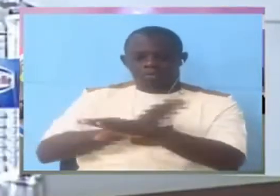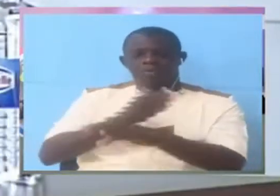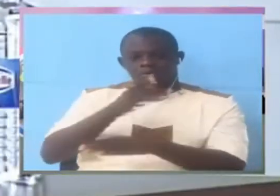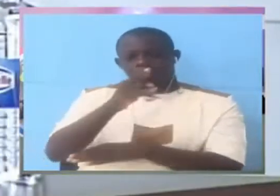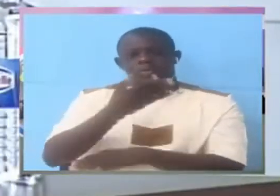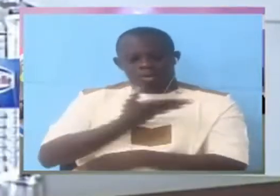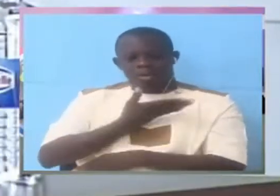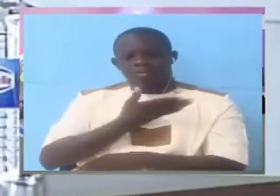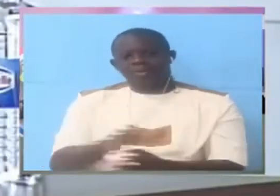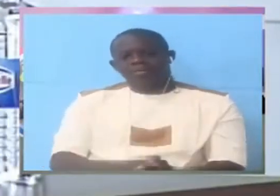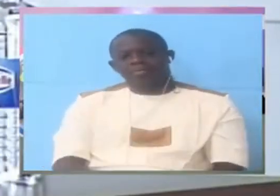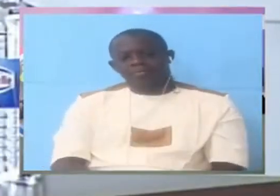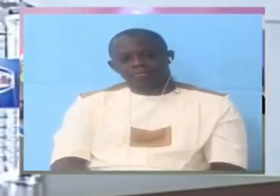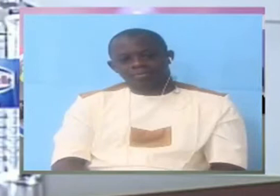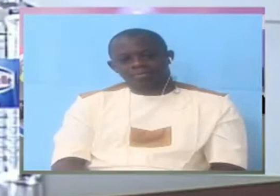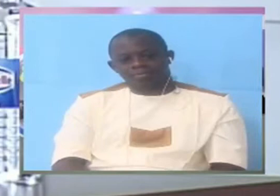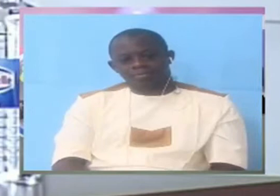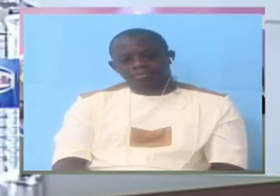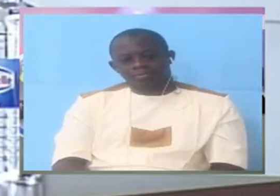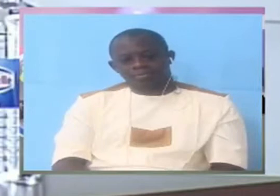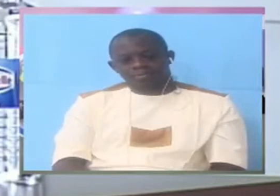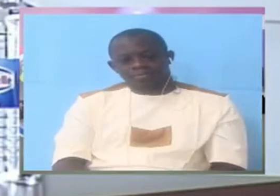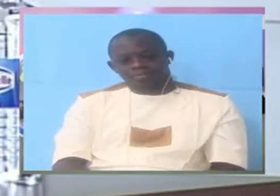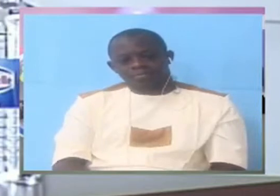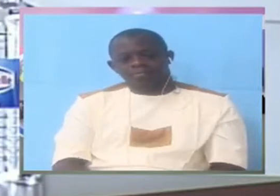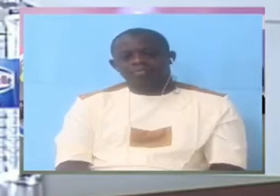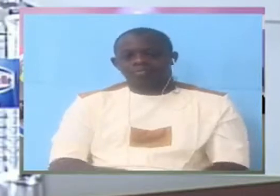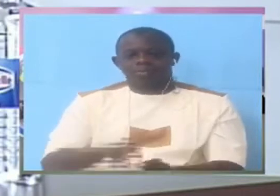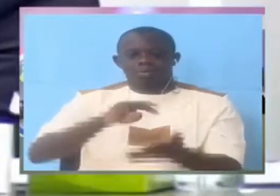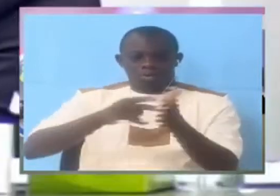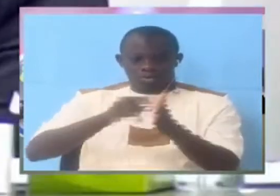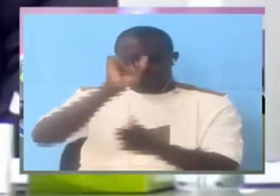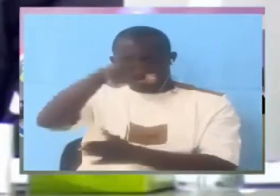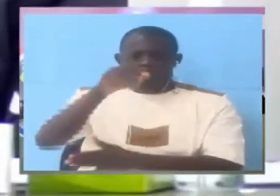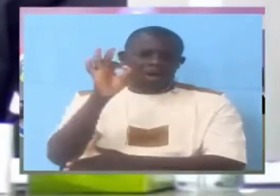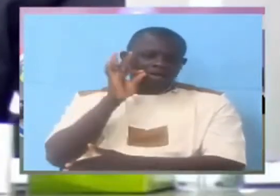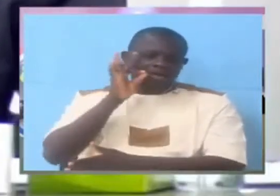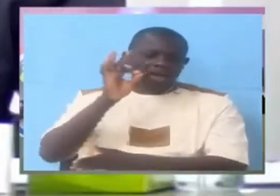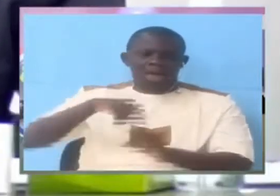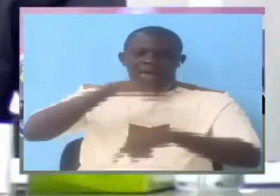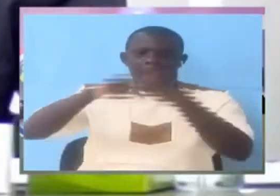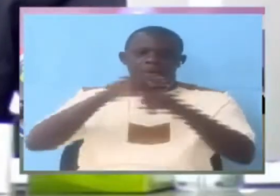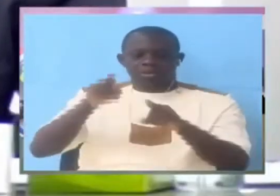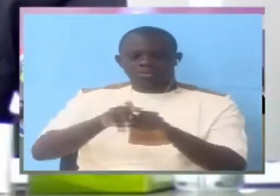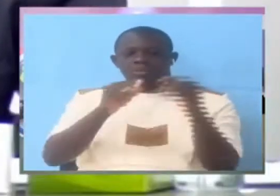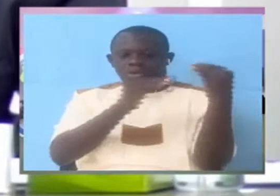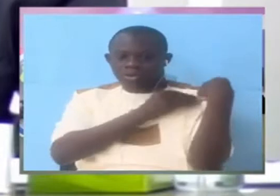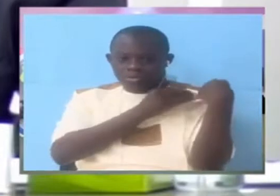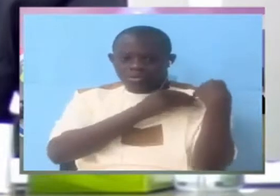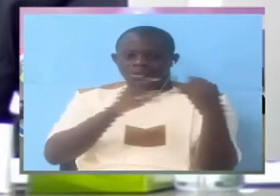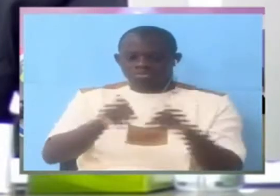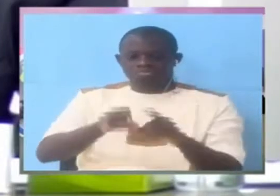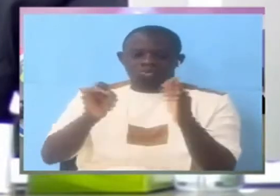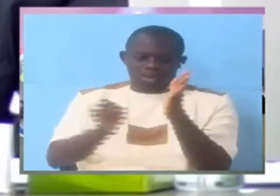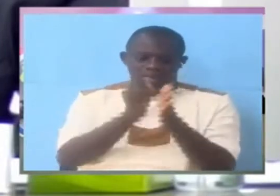this is your answer about the responsibilities of the